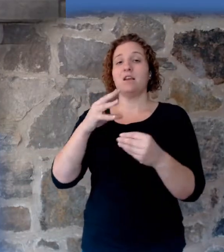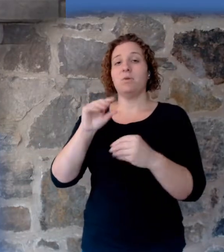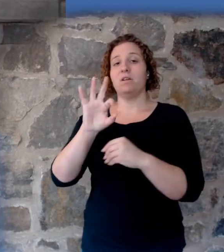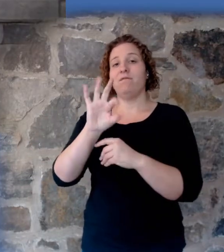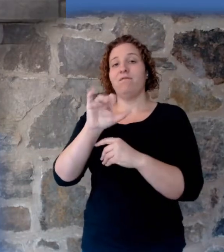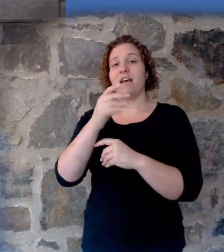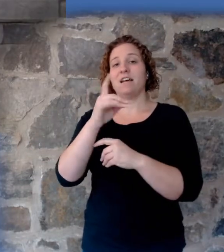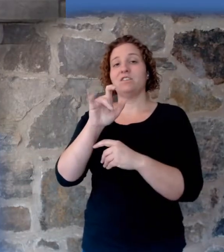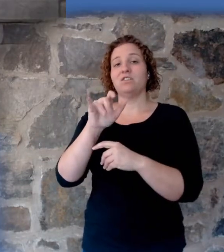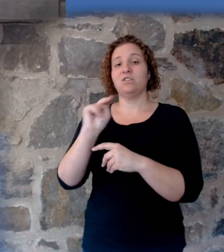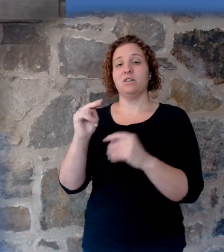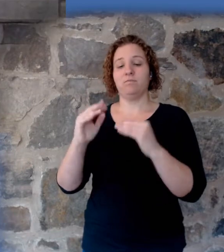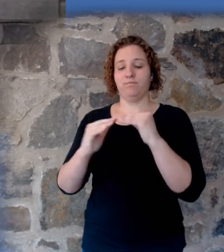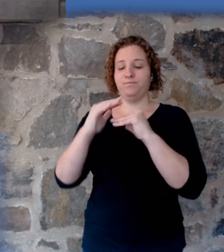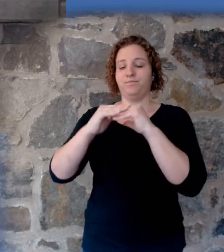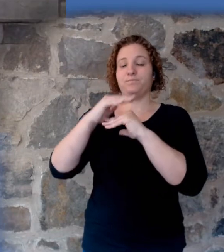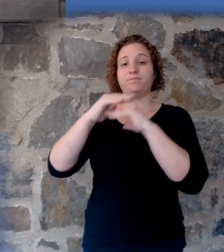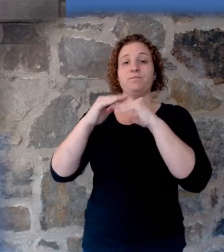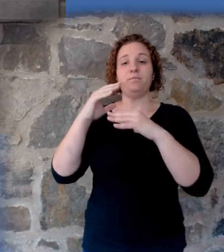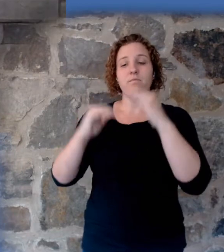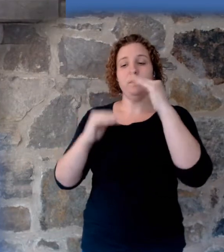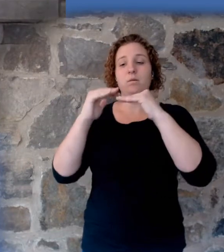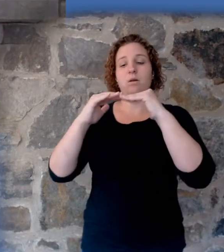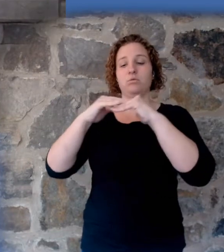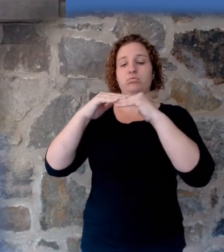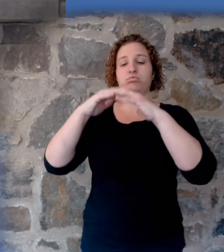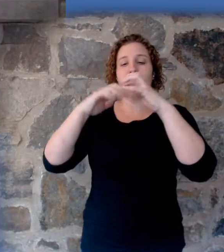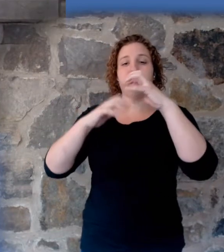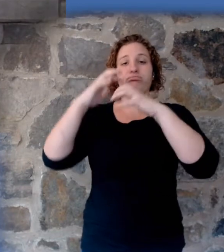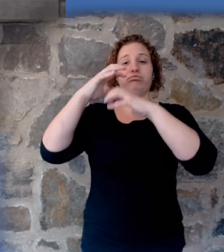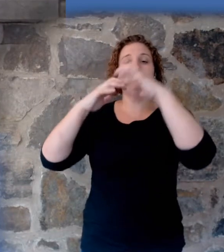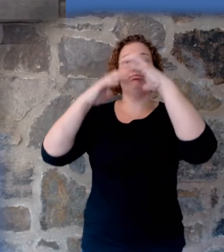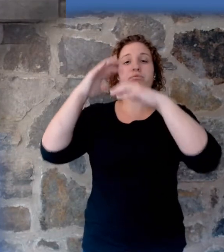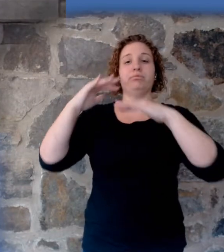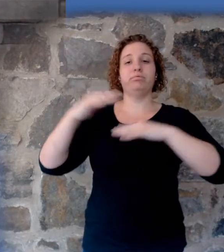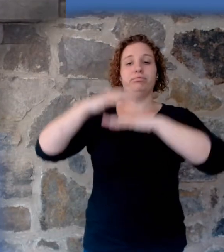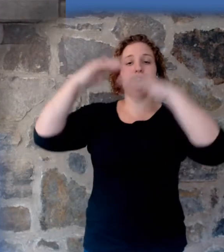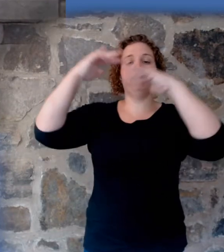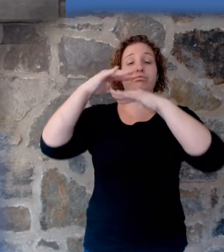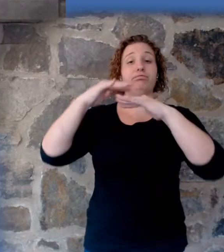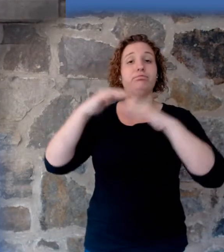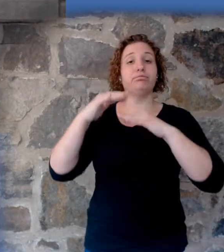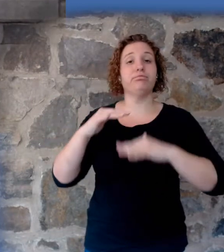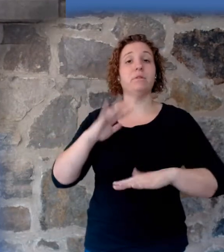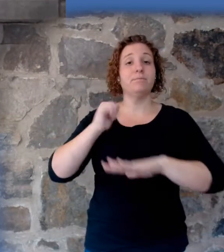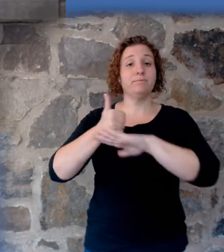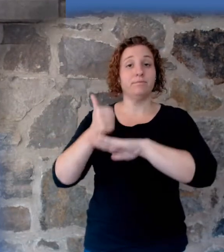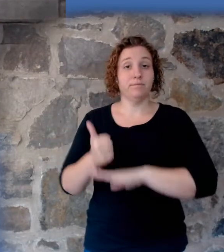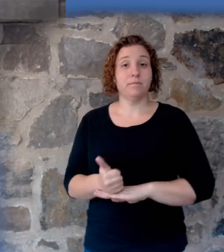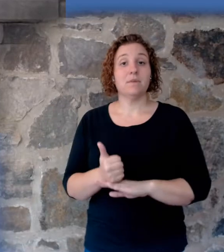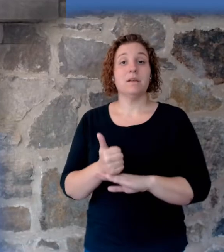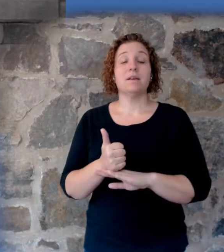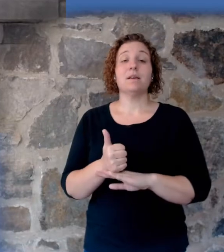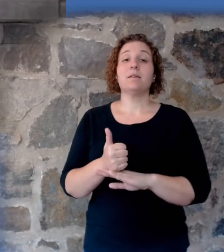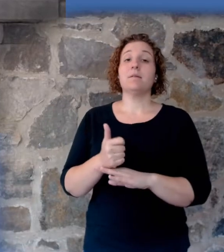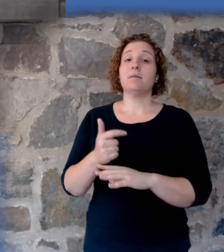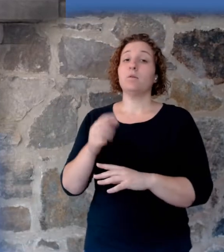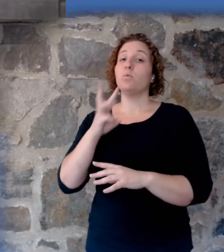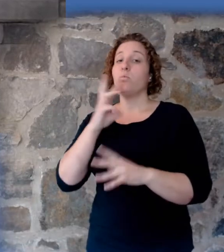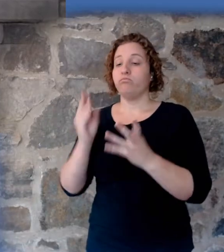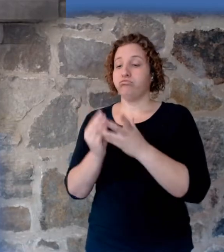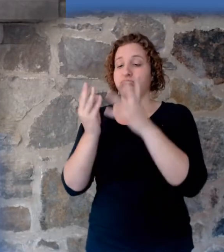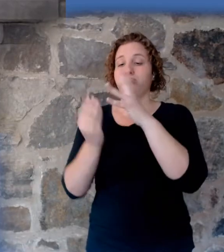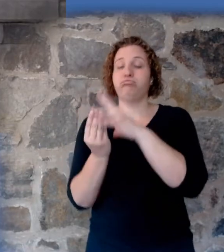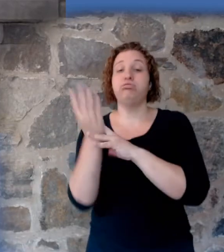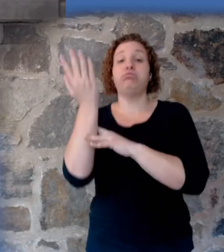sorted. We've been through all that. You should know that by now if you've been with us. Fountains of the great deep were broken up. The windows of heaven were loosed